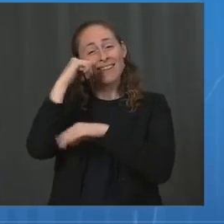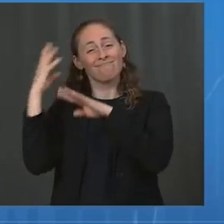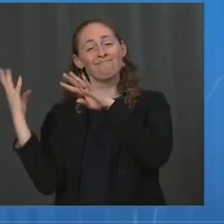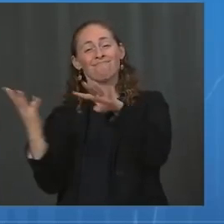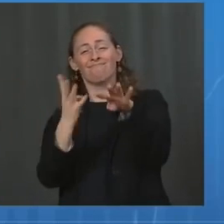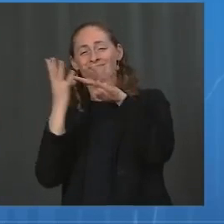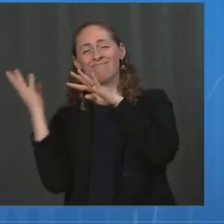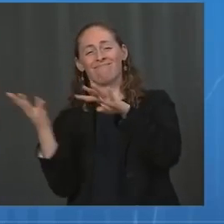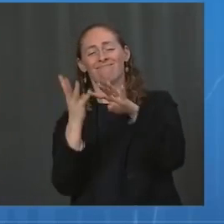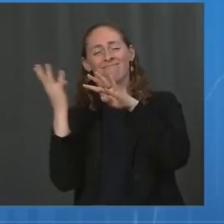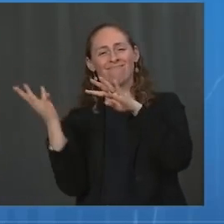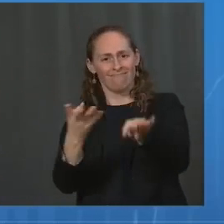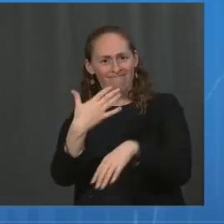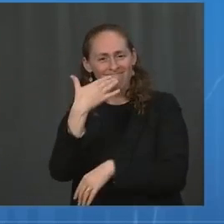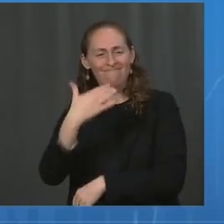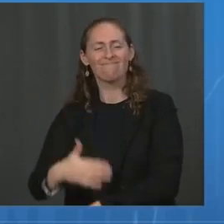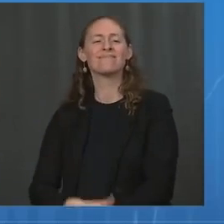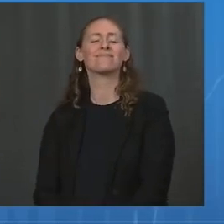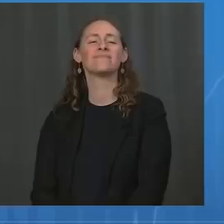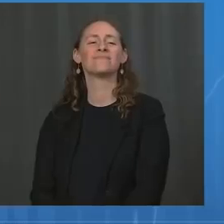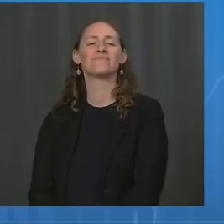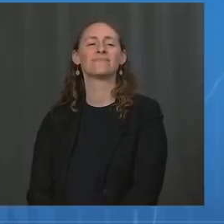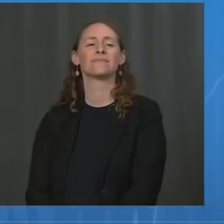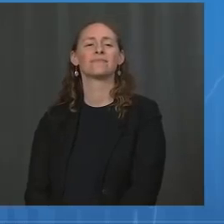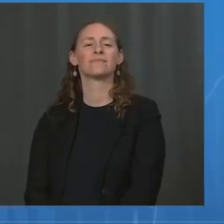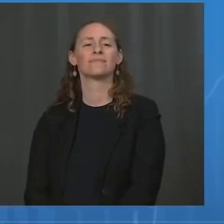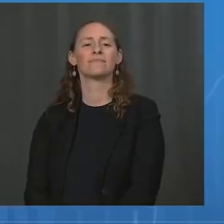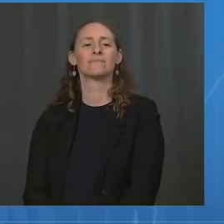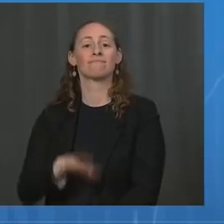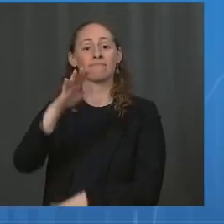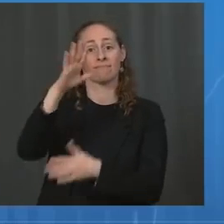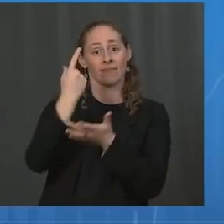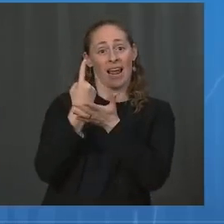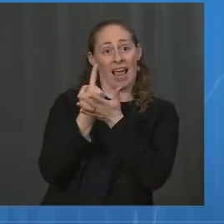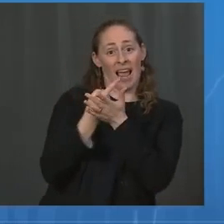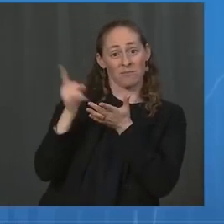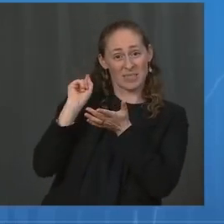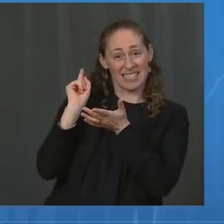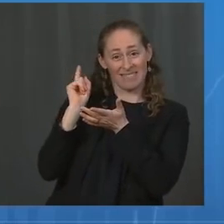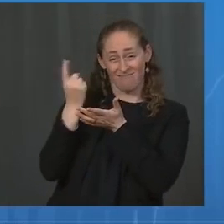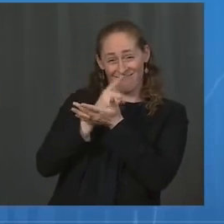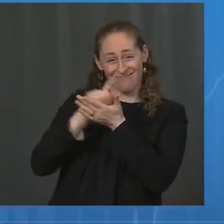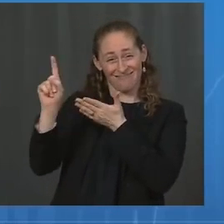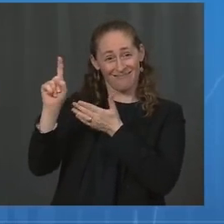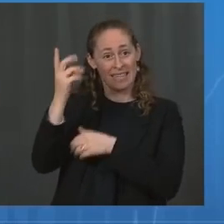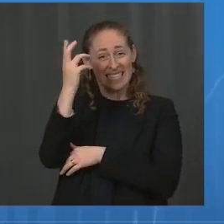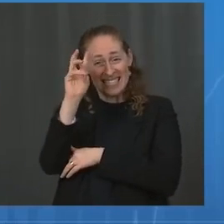Last week, we got over 6 million shots, the biggest weekly total since July 5th.